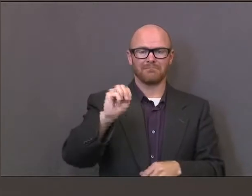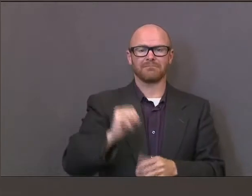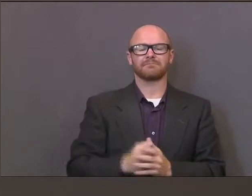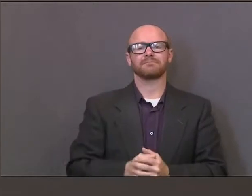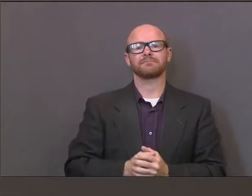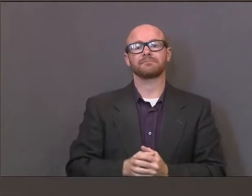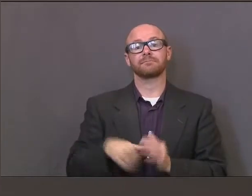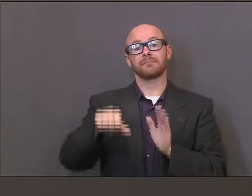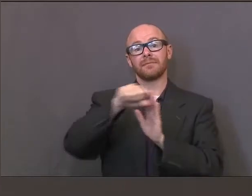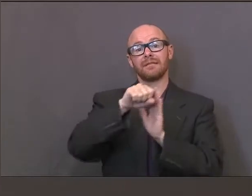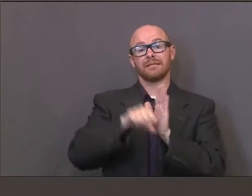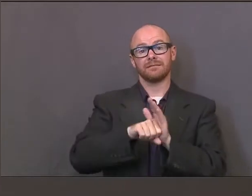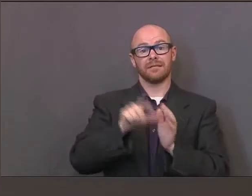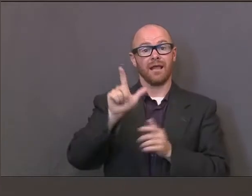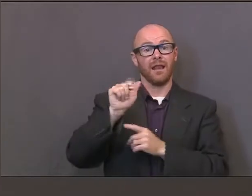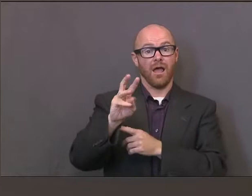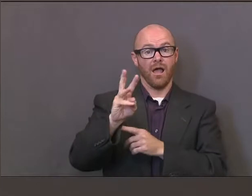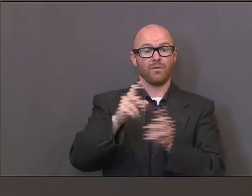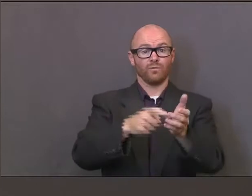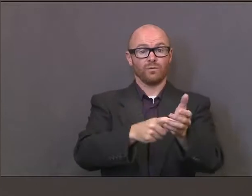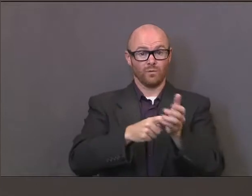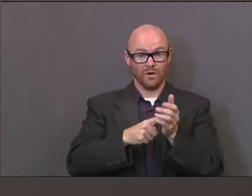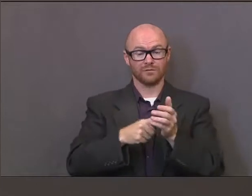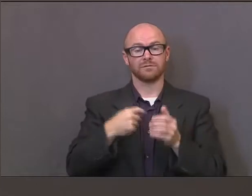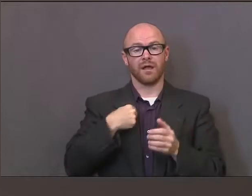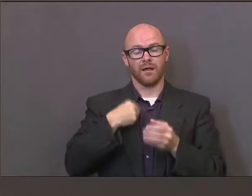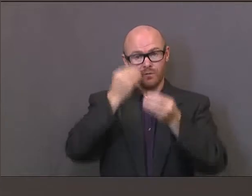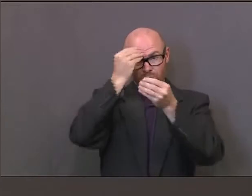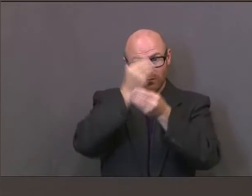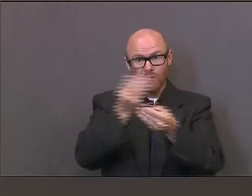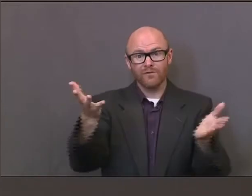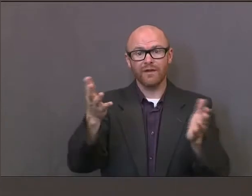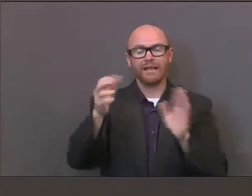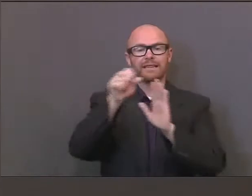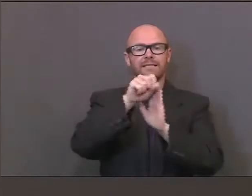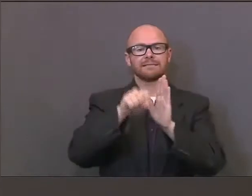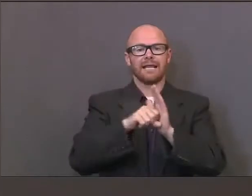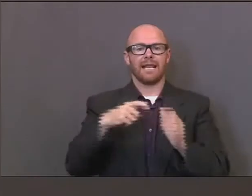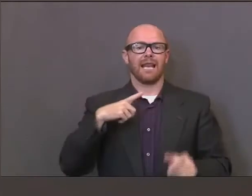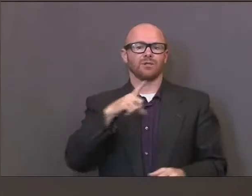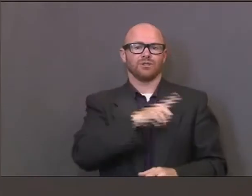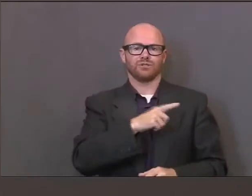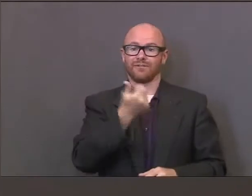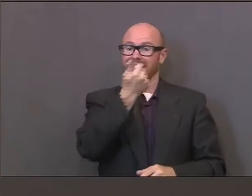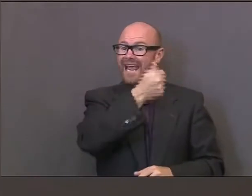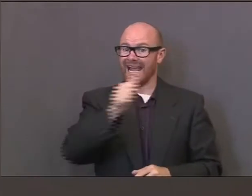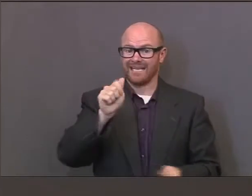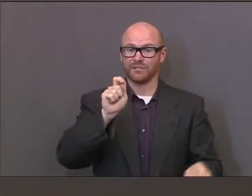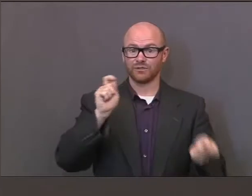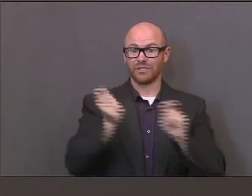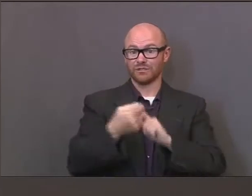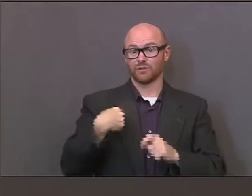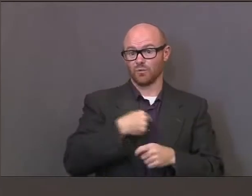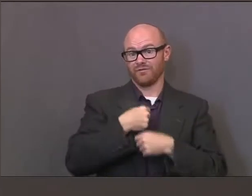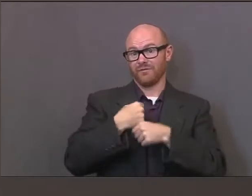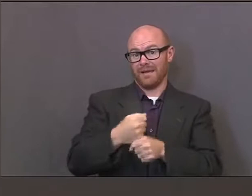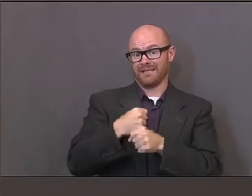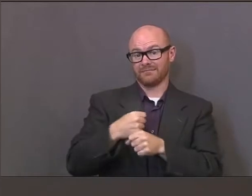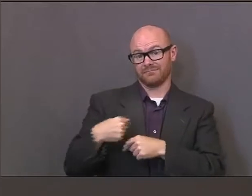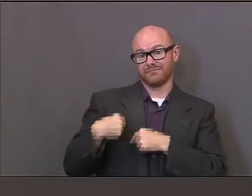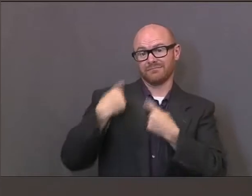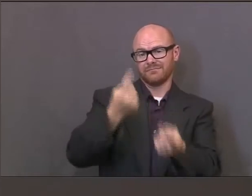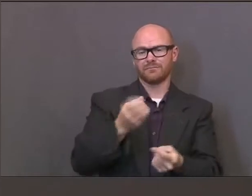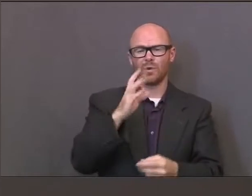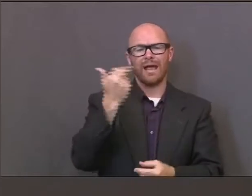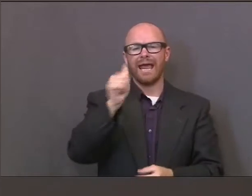State law, in fact, requires that I notify the state legislature of any changes that we make of our executive orders.